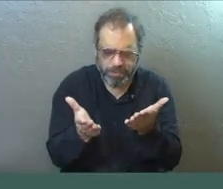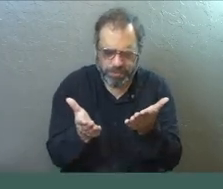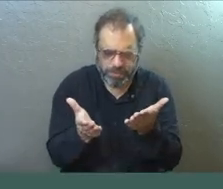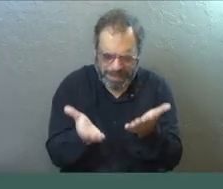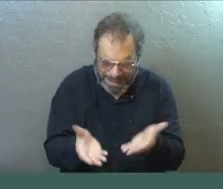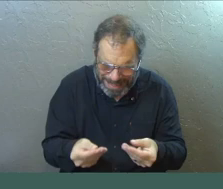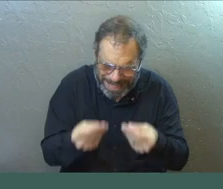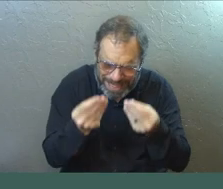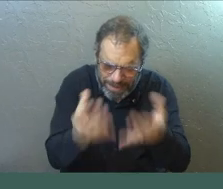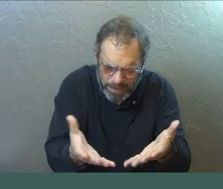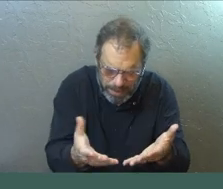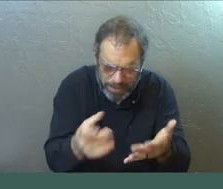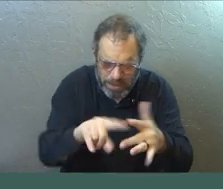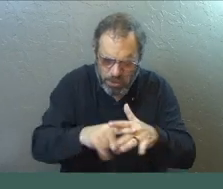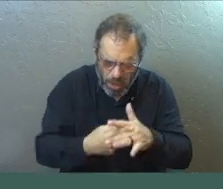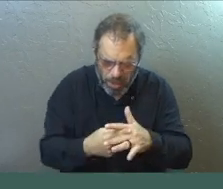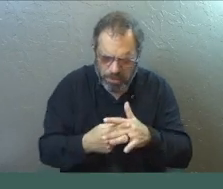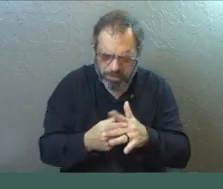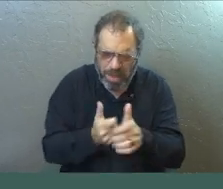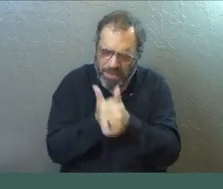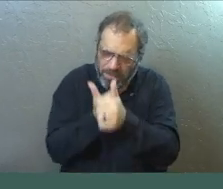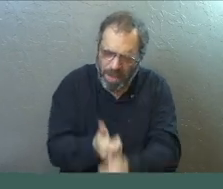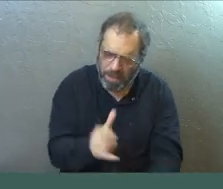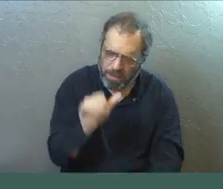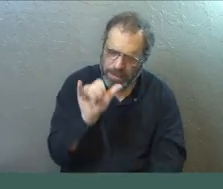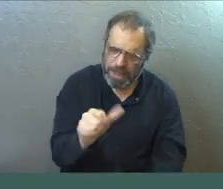what they need to start walking in that.